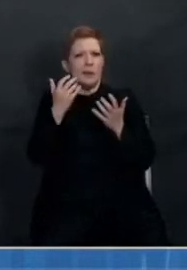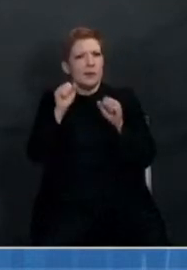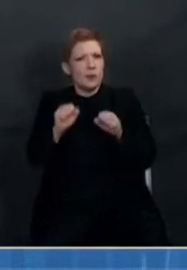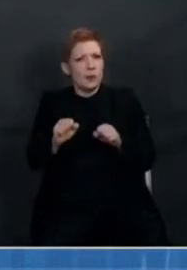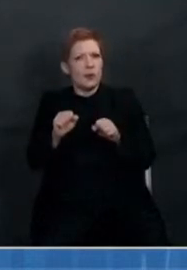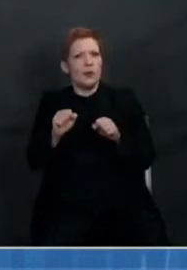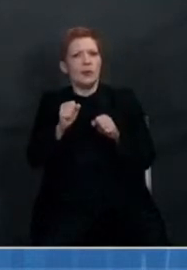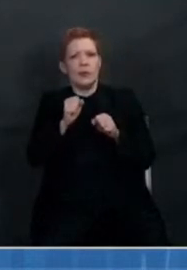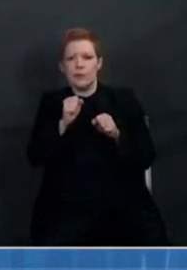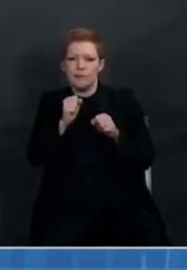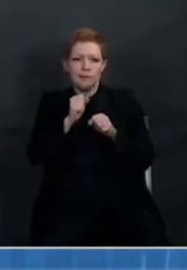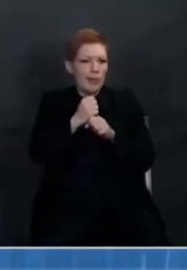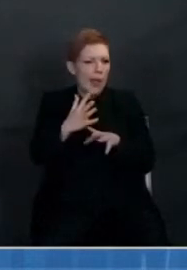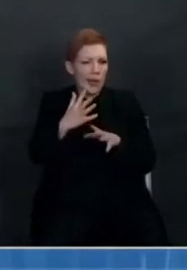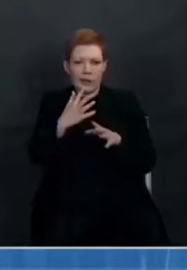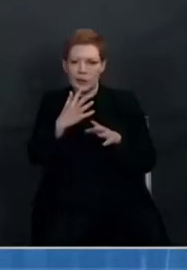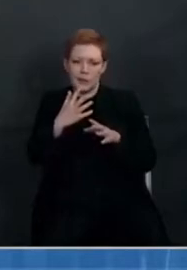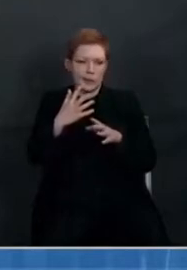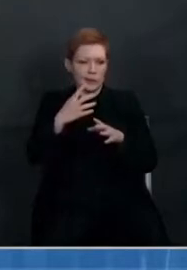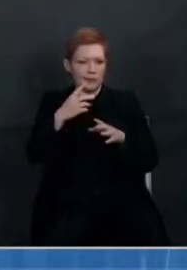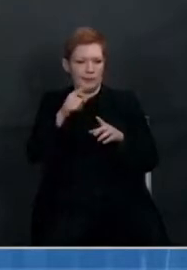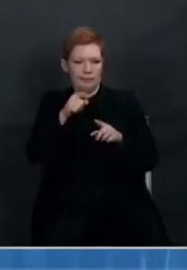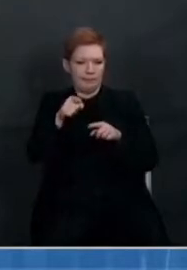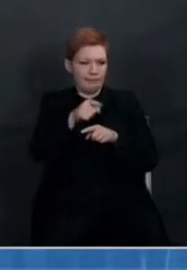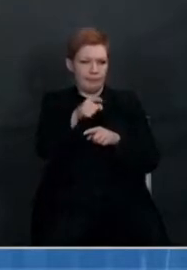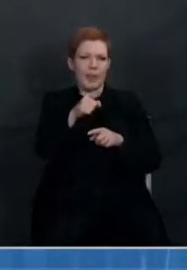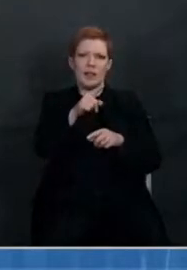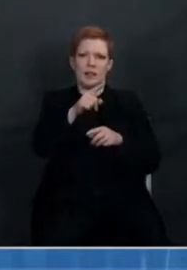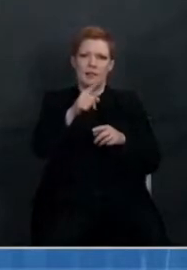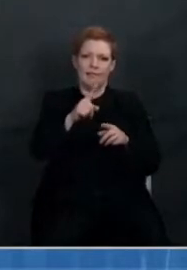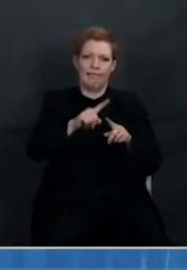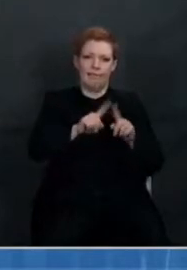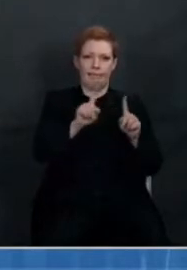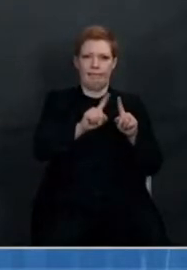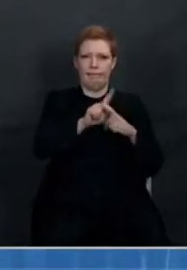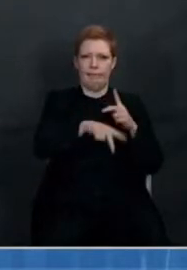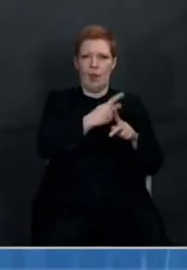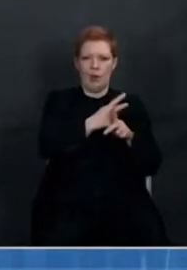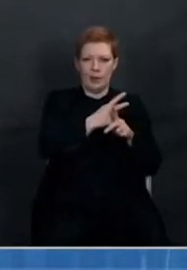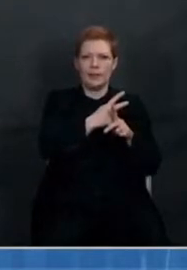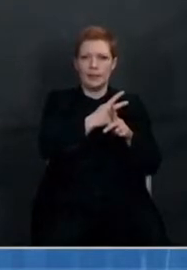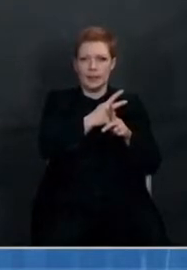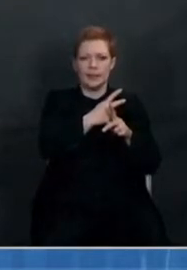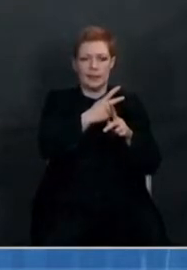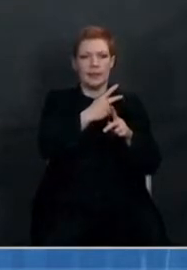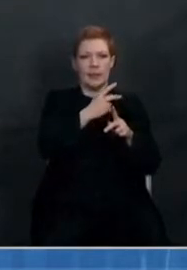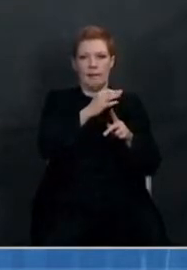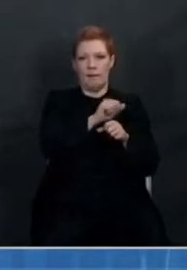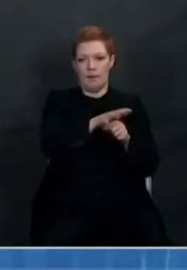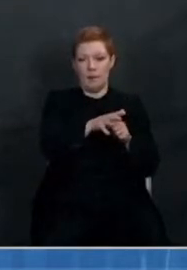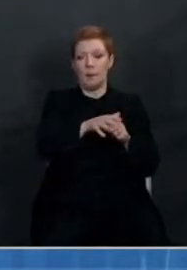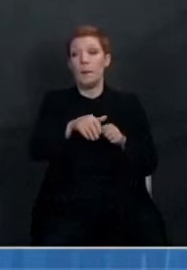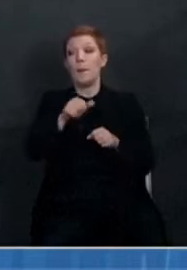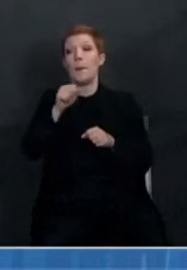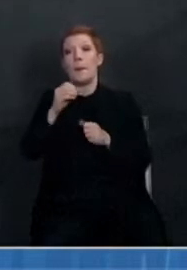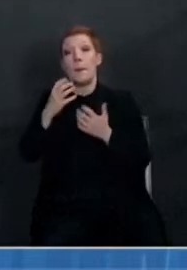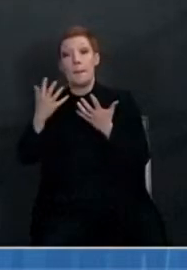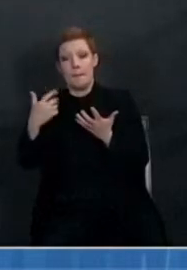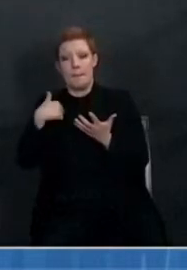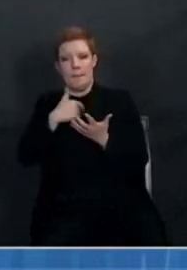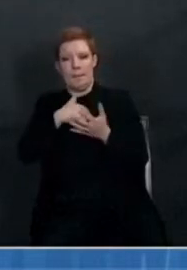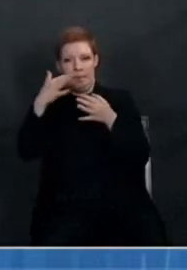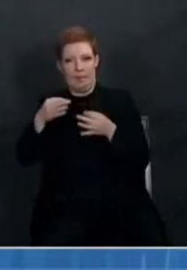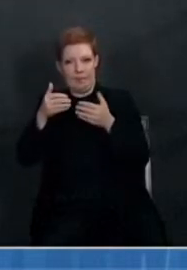But until we have further data, we intend to follow the the trials and to use the science to say 21 days for two